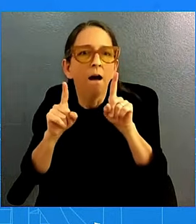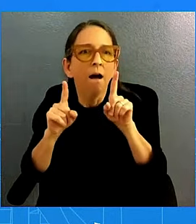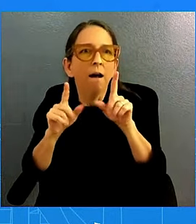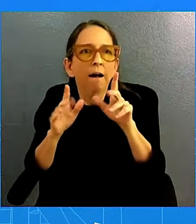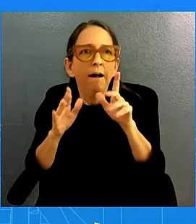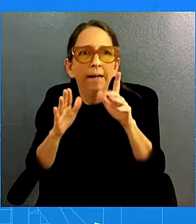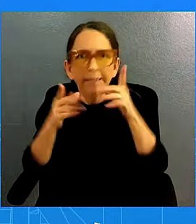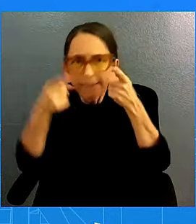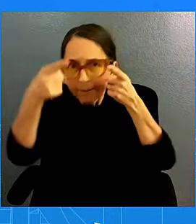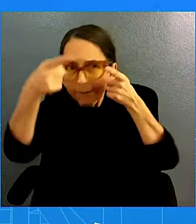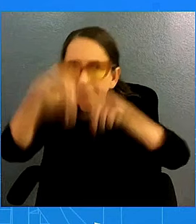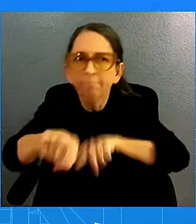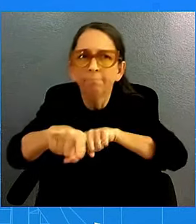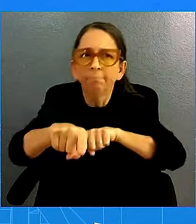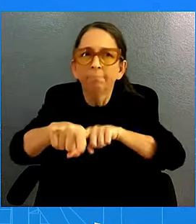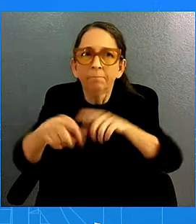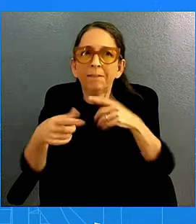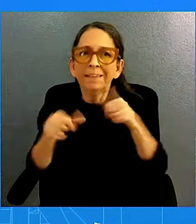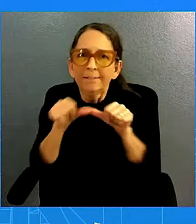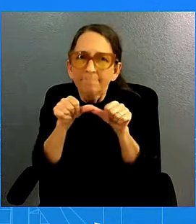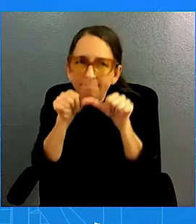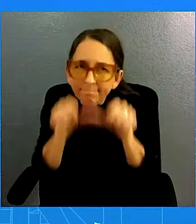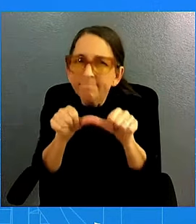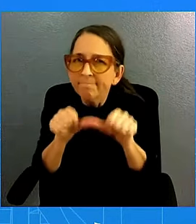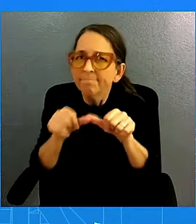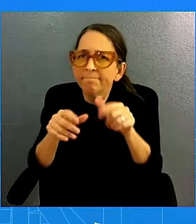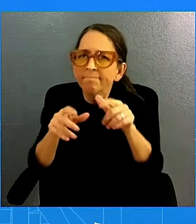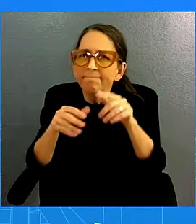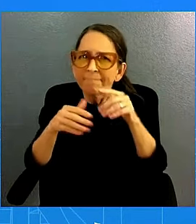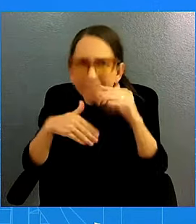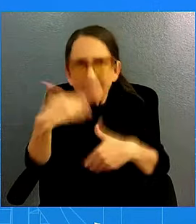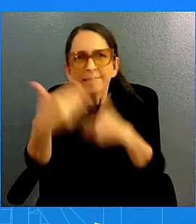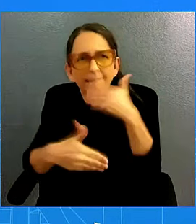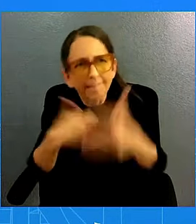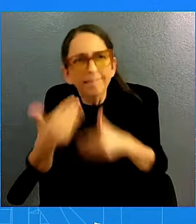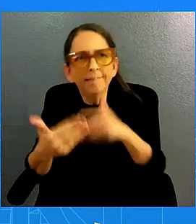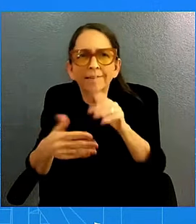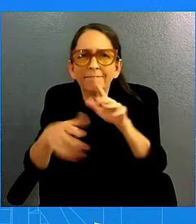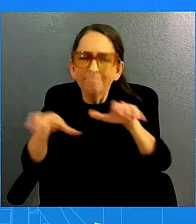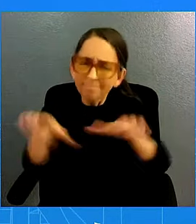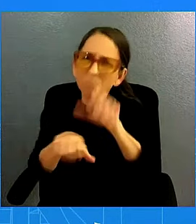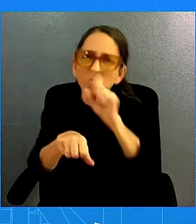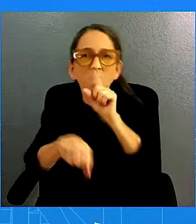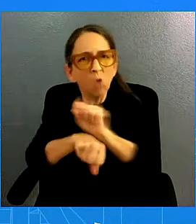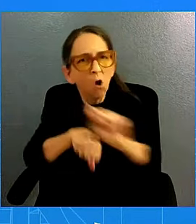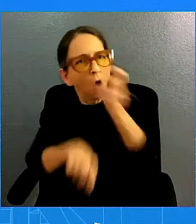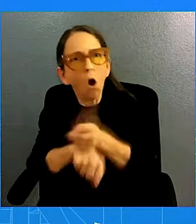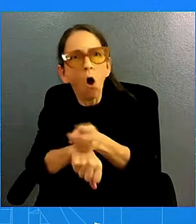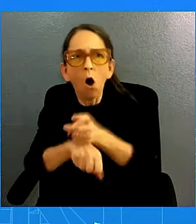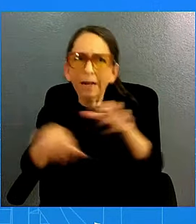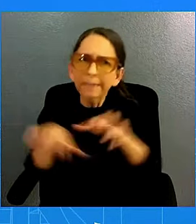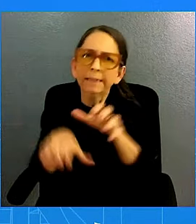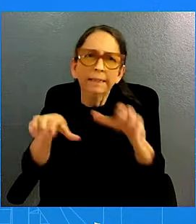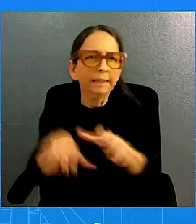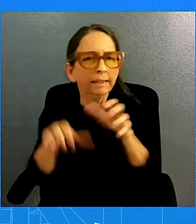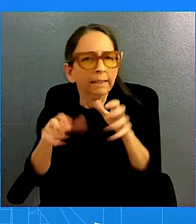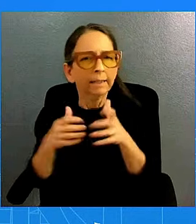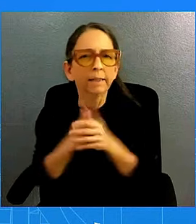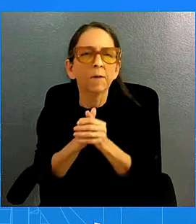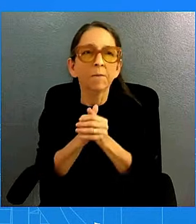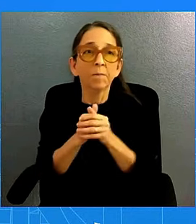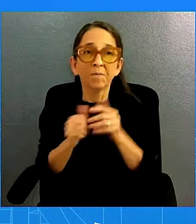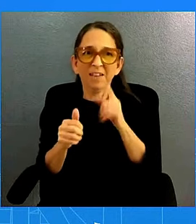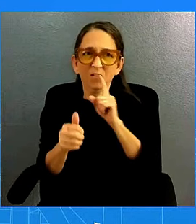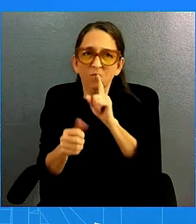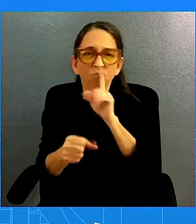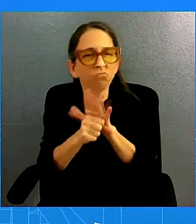we're still working very hard every day. I I had a chance to talk to Brett McGurk earlier today. I can assure you he's still working to see what we